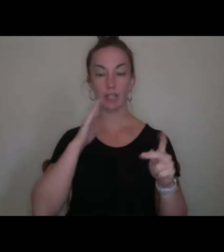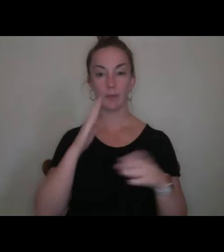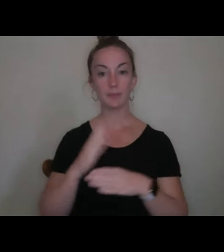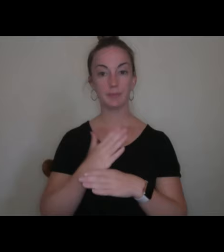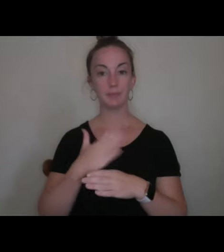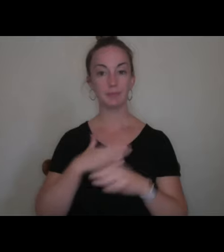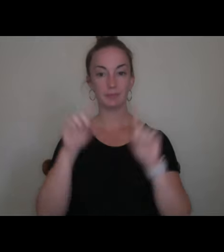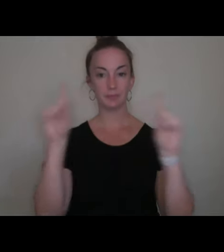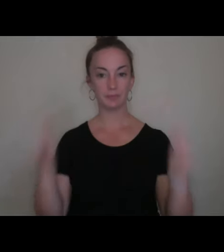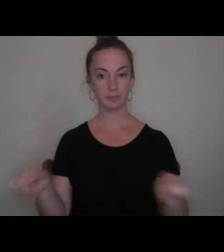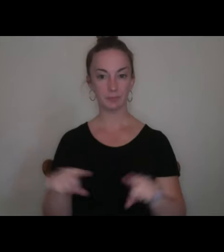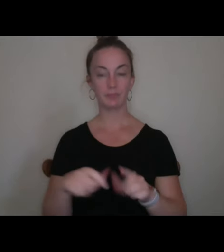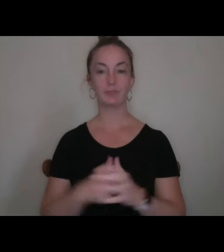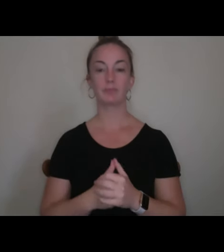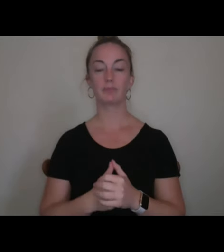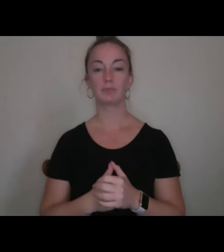my screen.